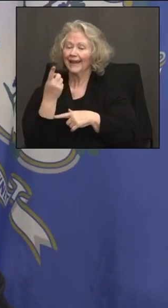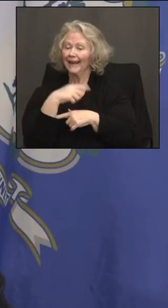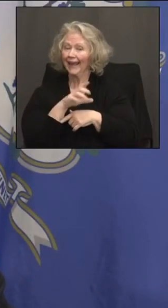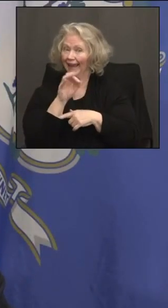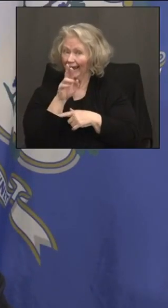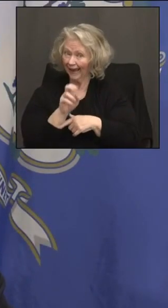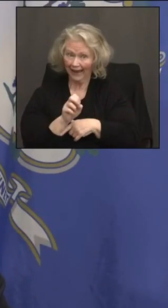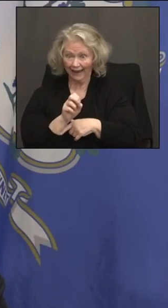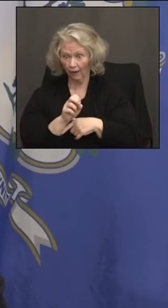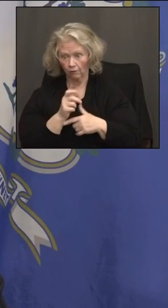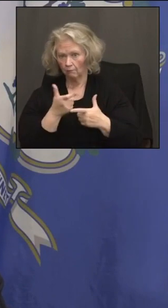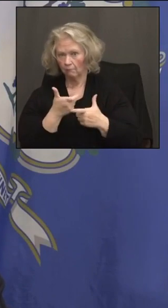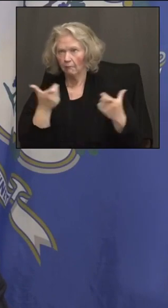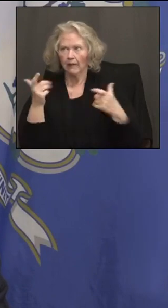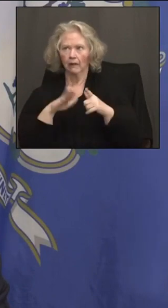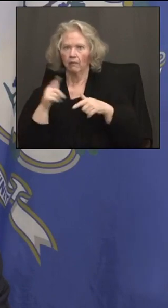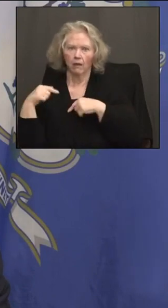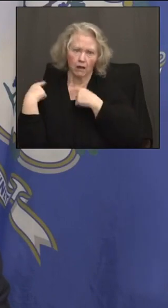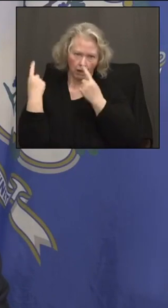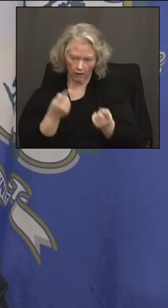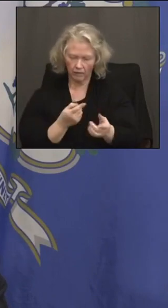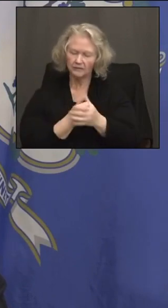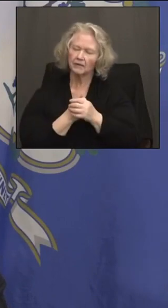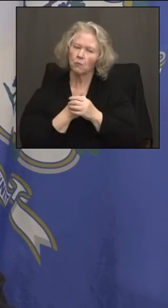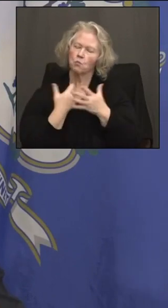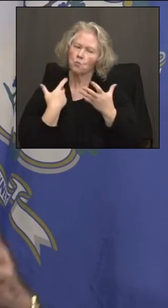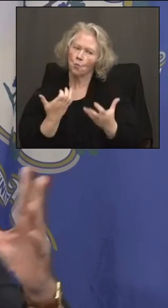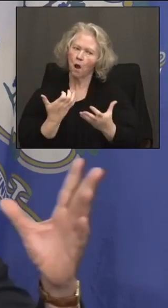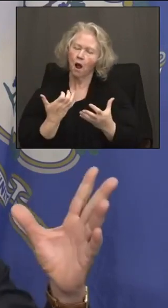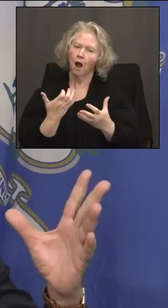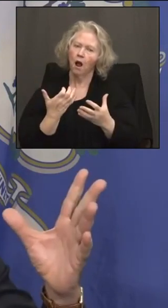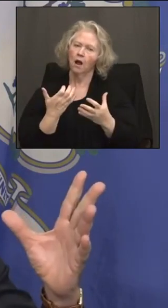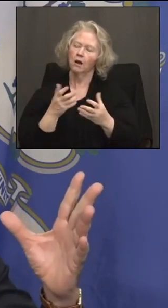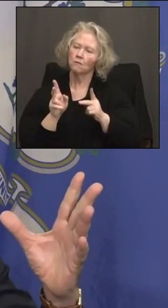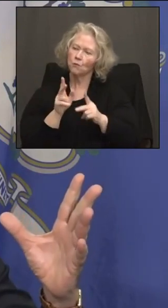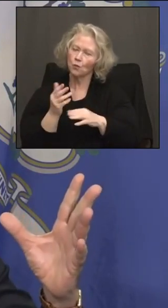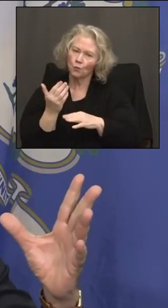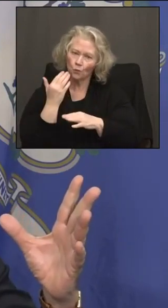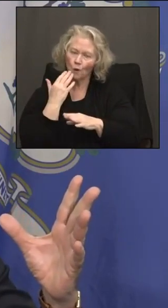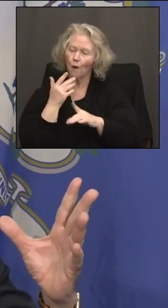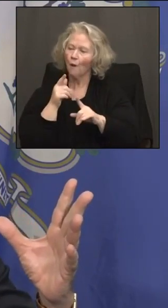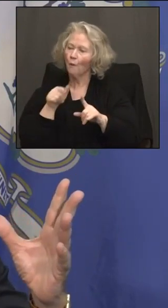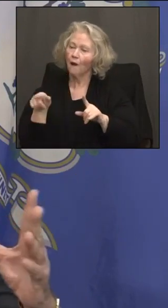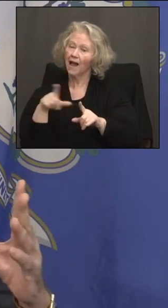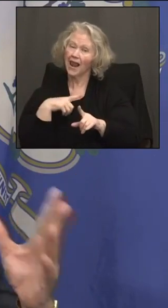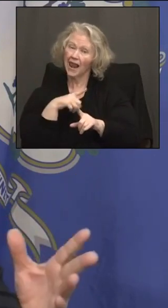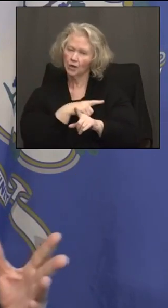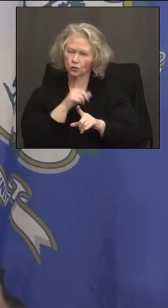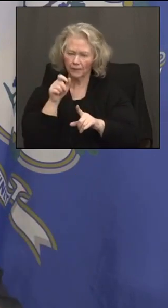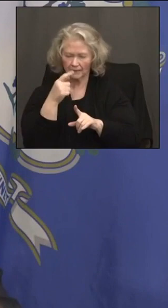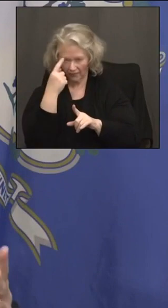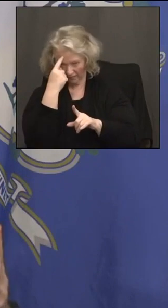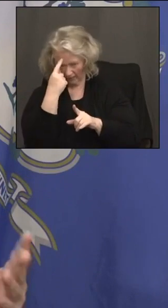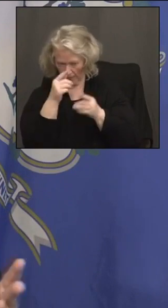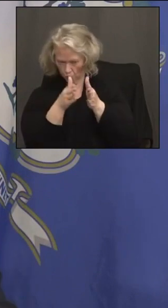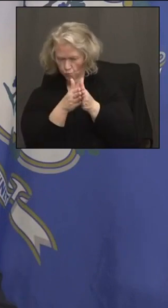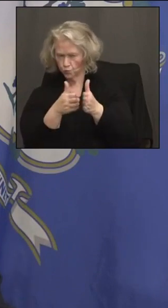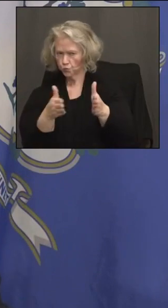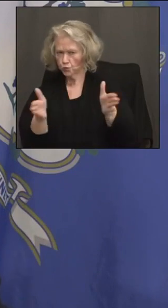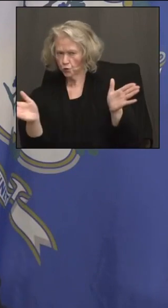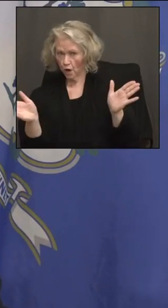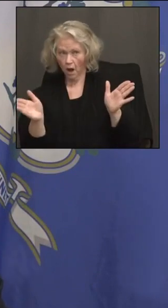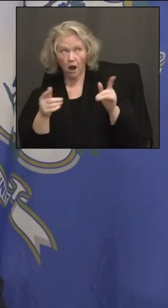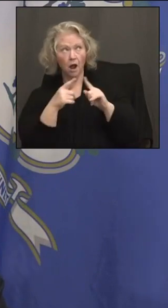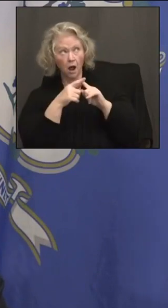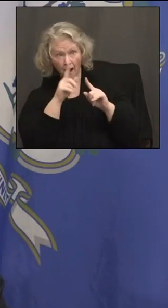daycare we've ever had. And I want them to know that you have to think about our budget broadly this year in terms of the amount of additional